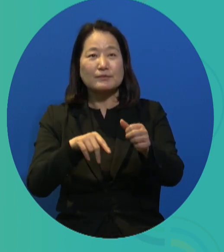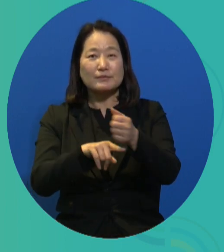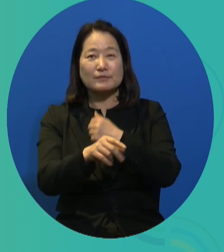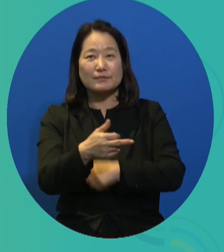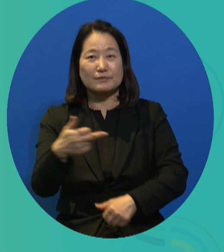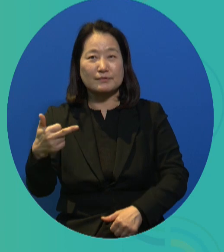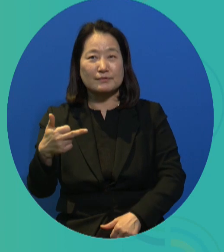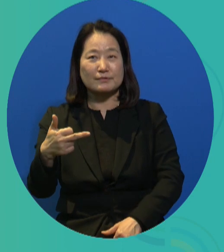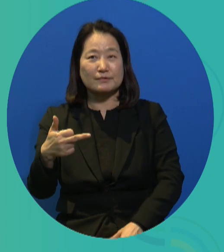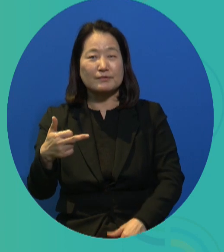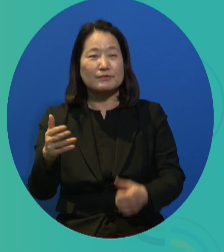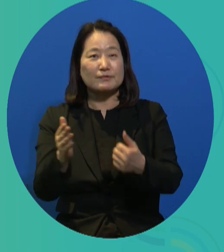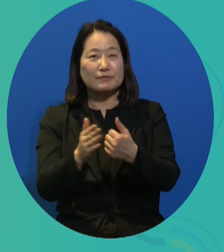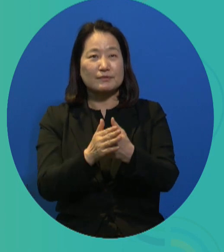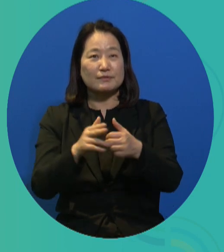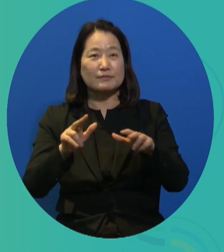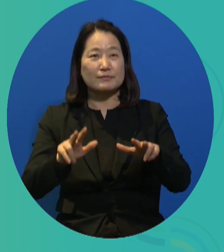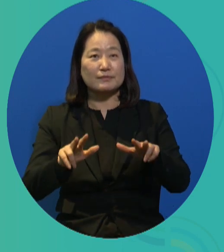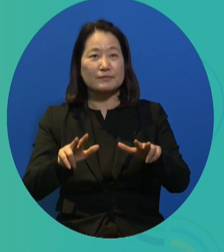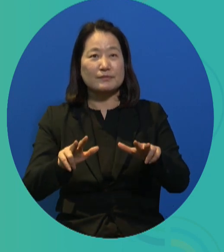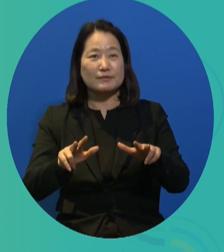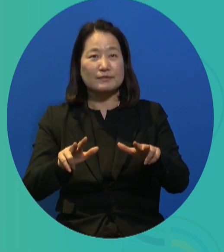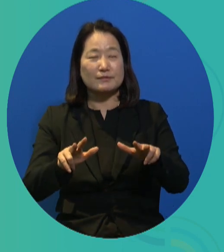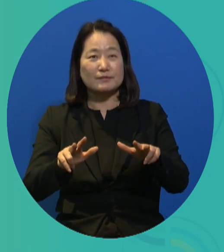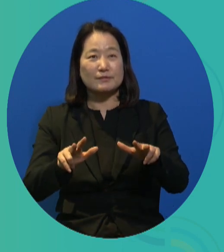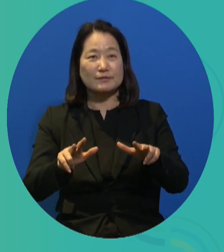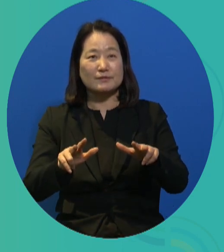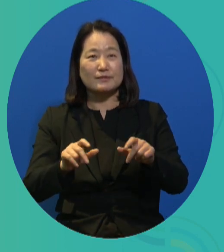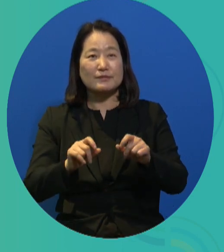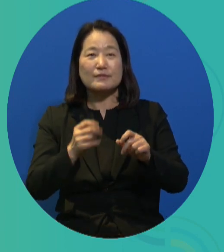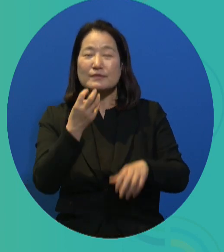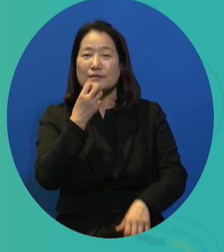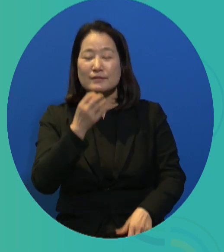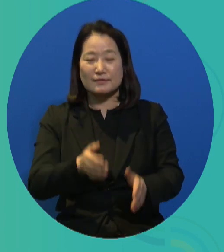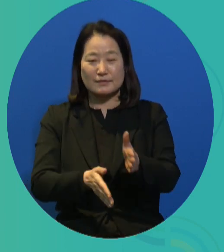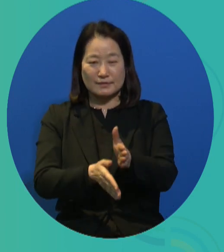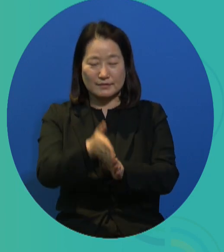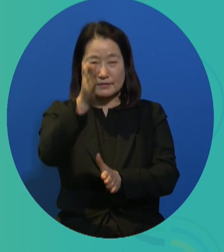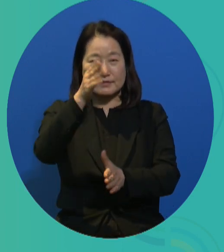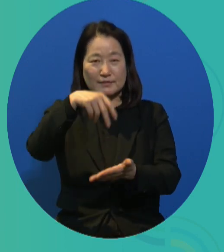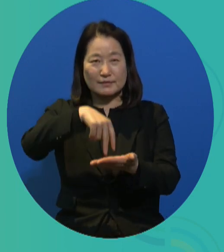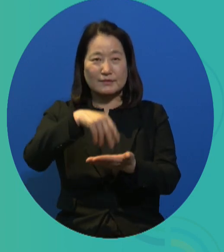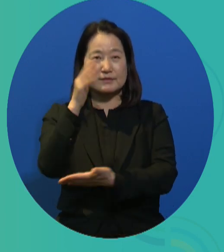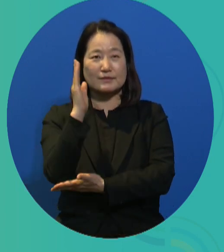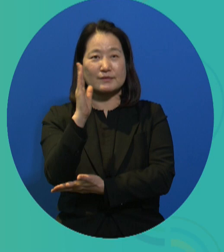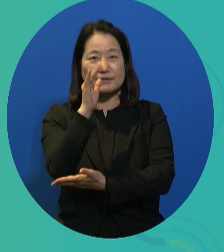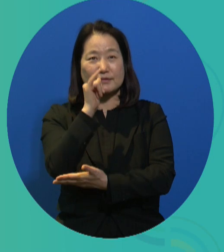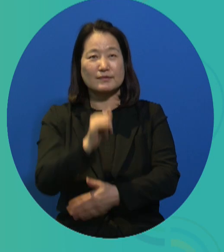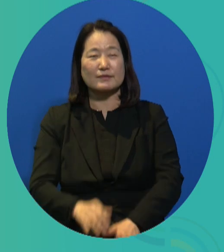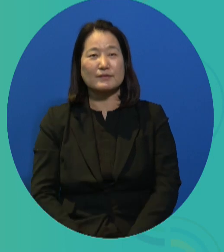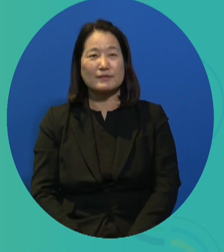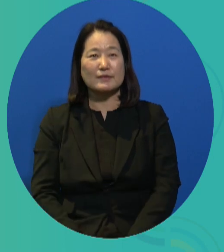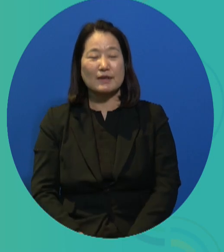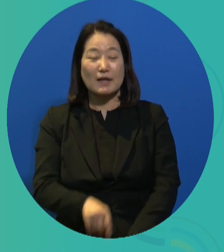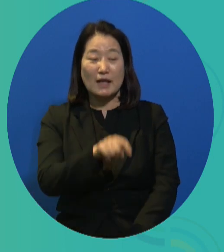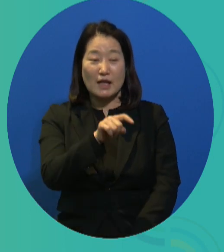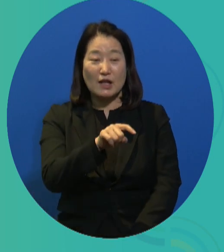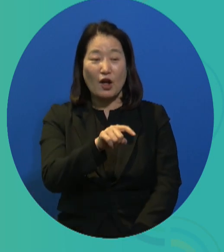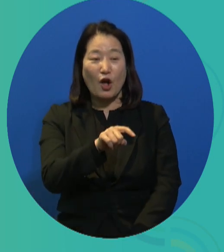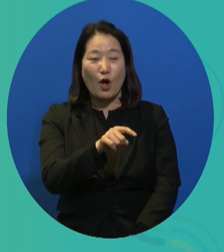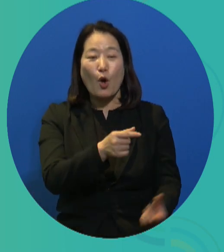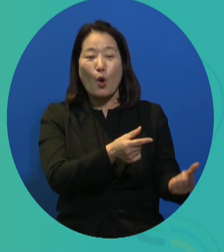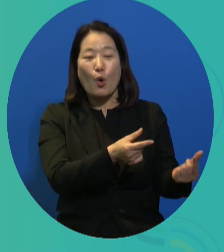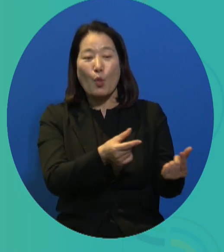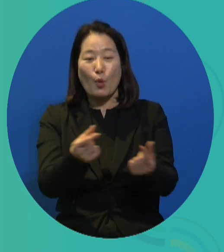the Seoul Metropolitan Government. Just briefly, my own thoughts on the presentations. First on this is